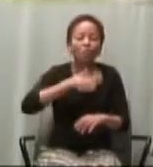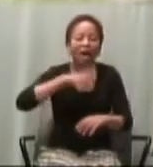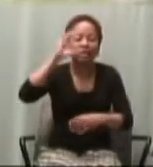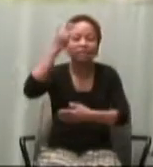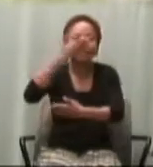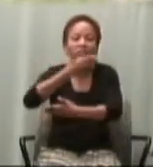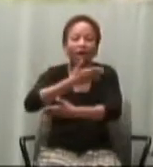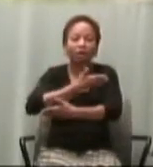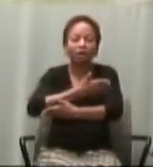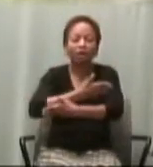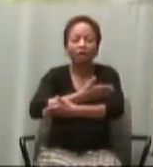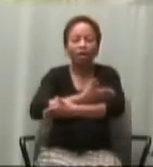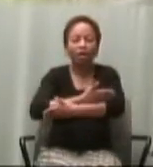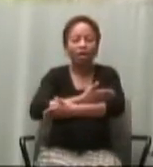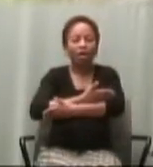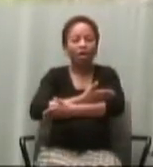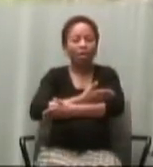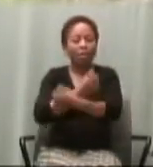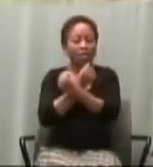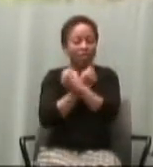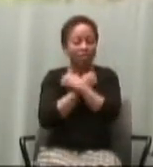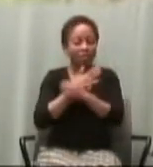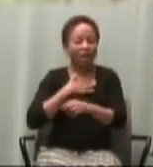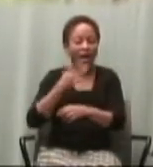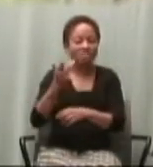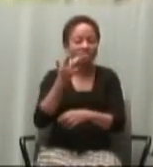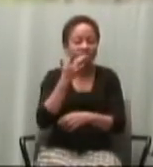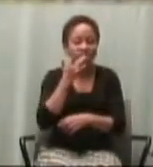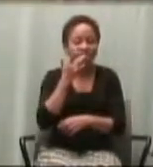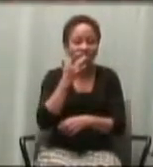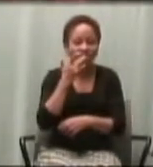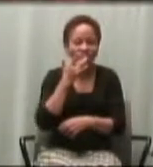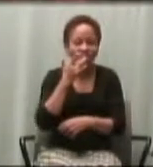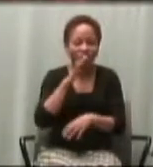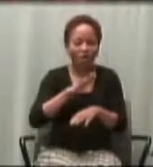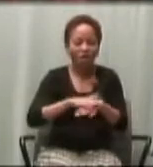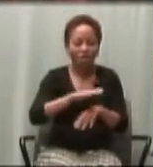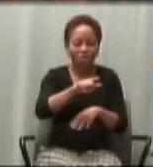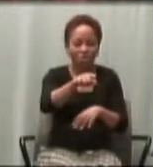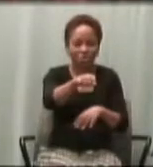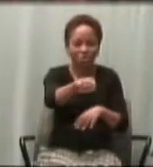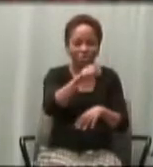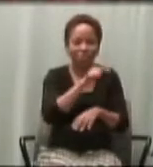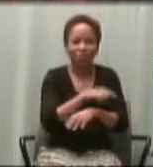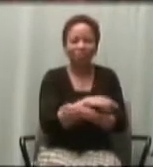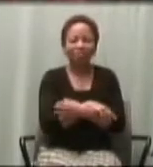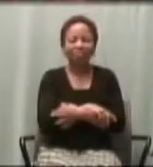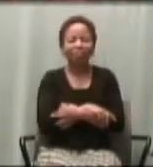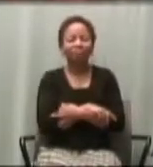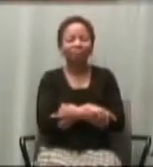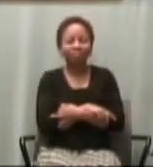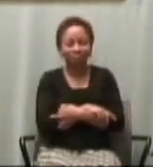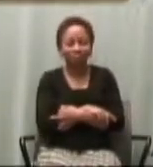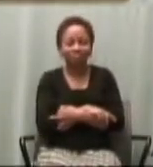and my favor rest on you. and that favor